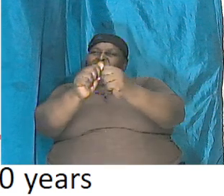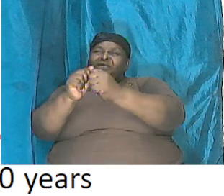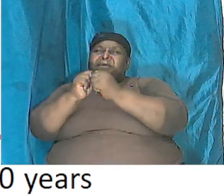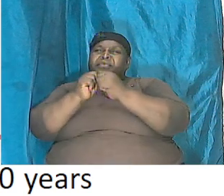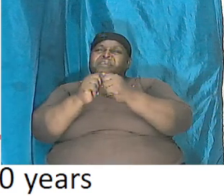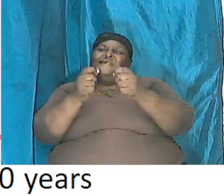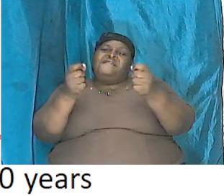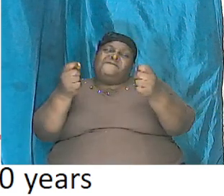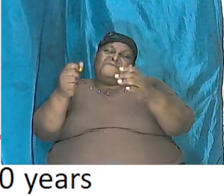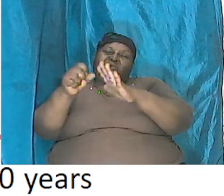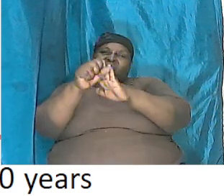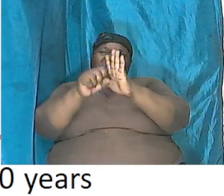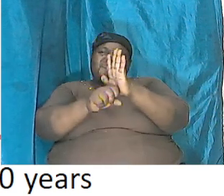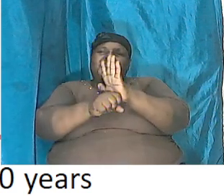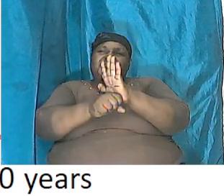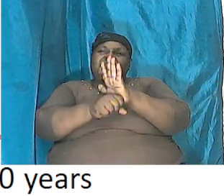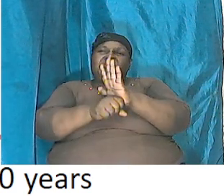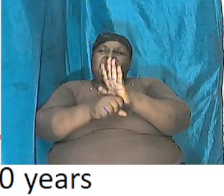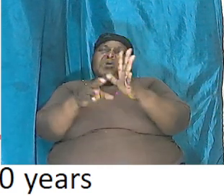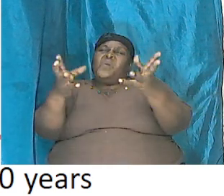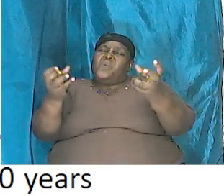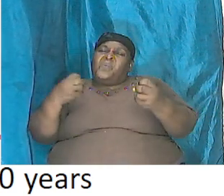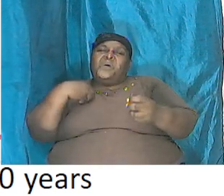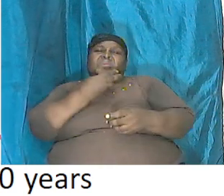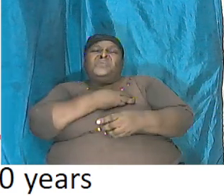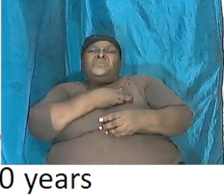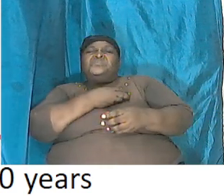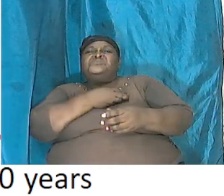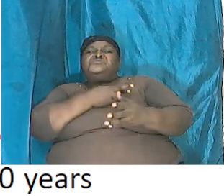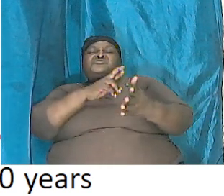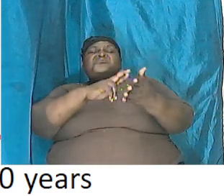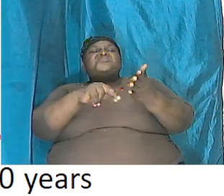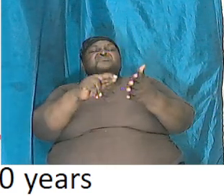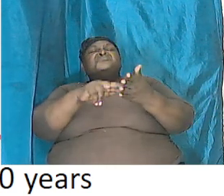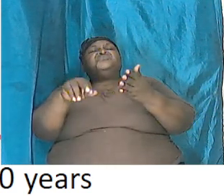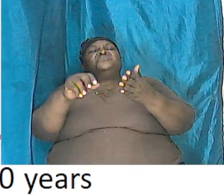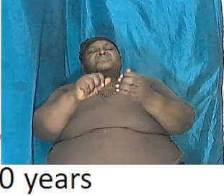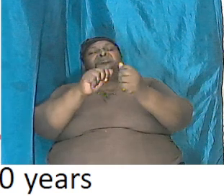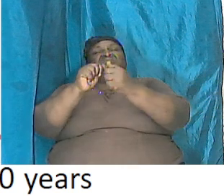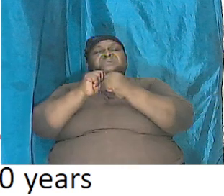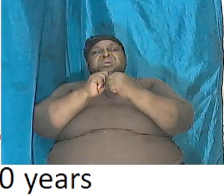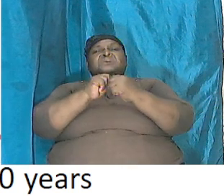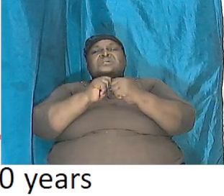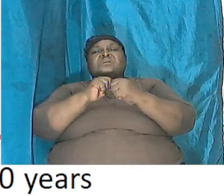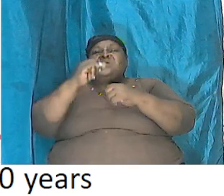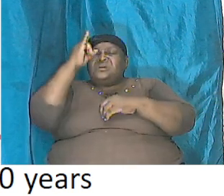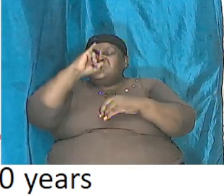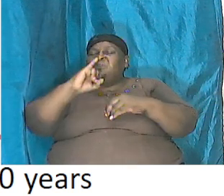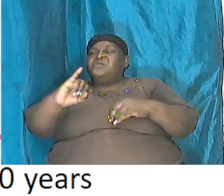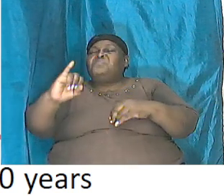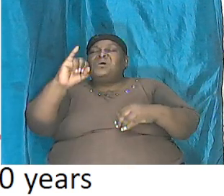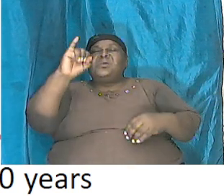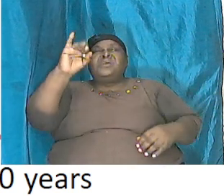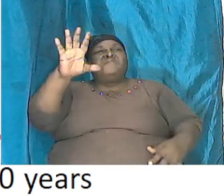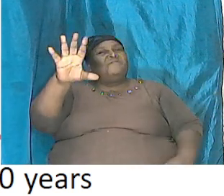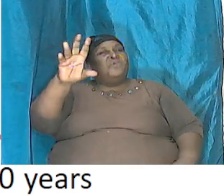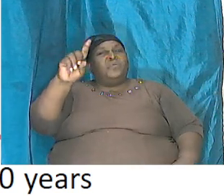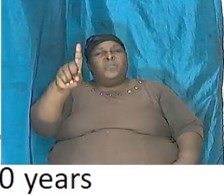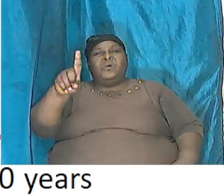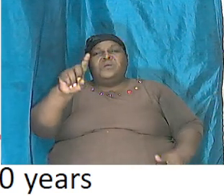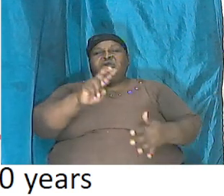a few scriptures that I'd love for us to read together let us look at Jeremiah 51 and verse 34